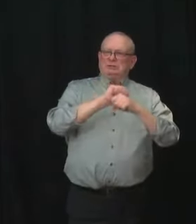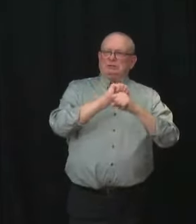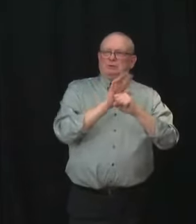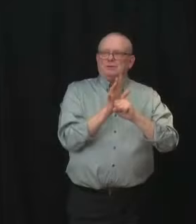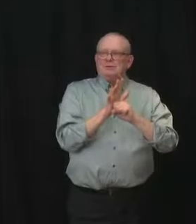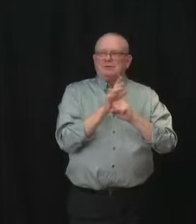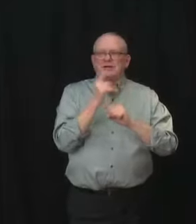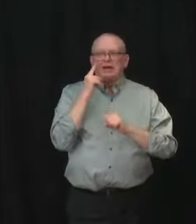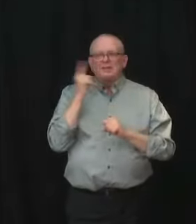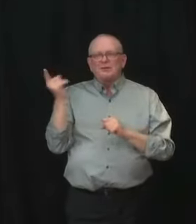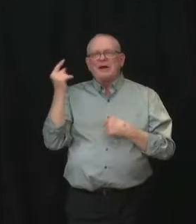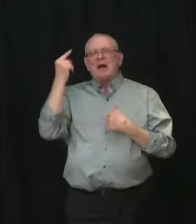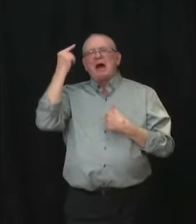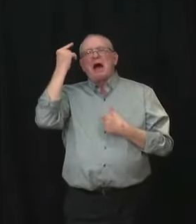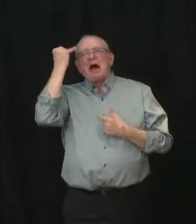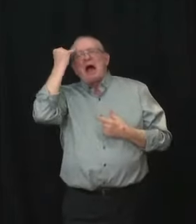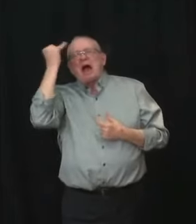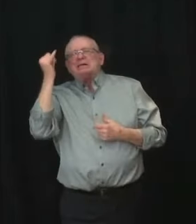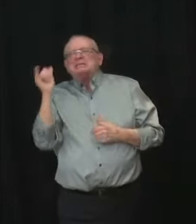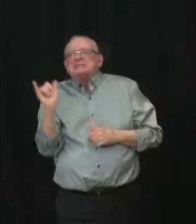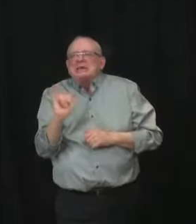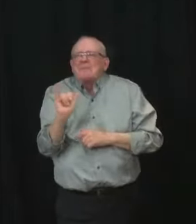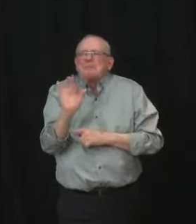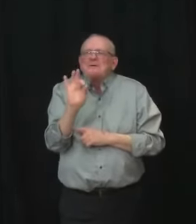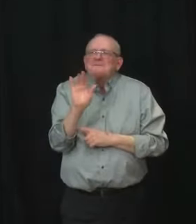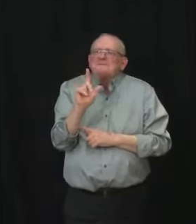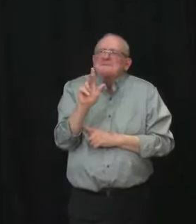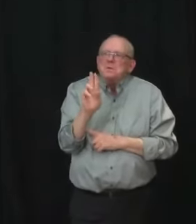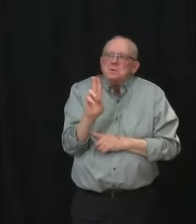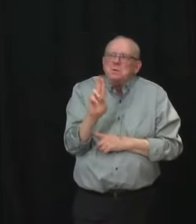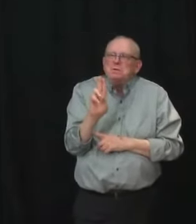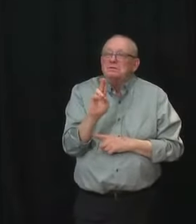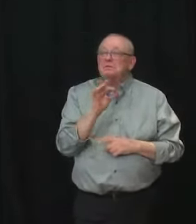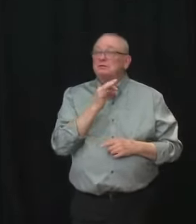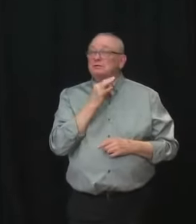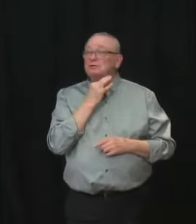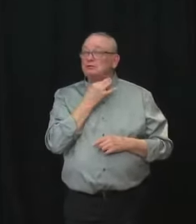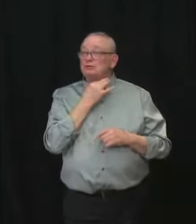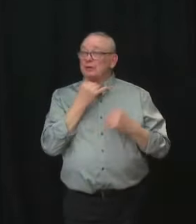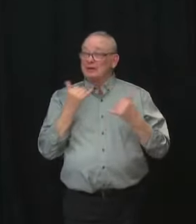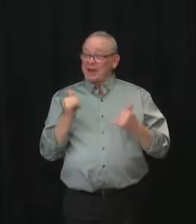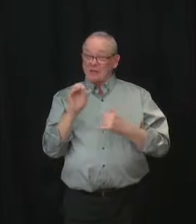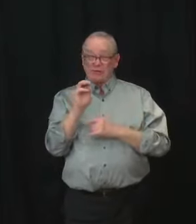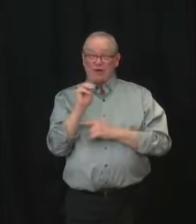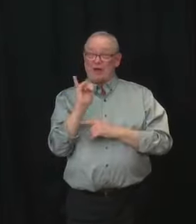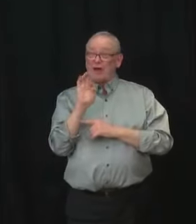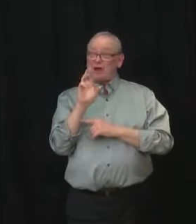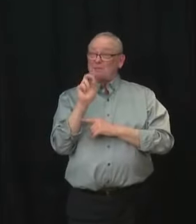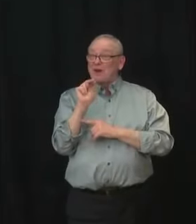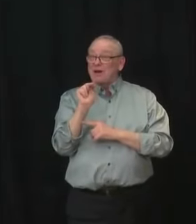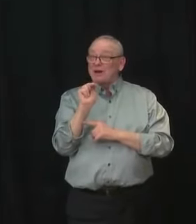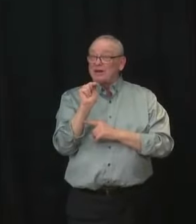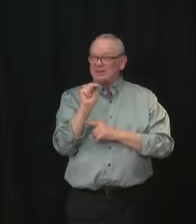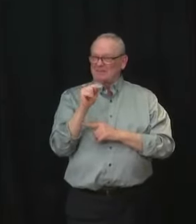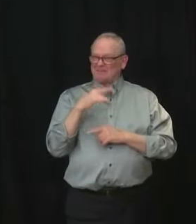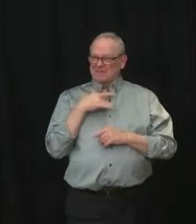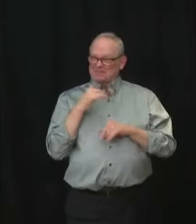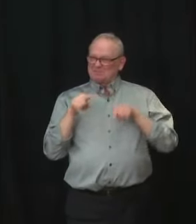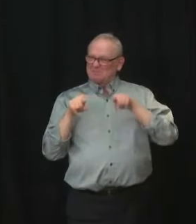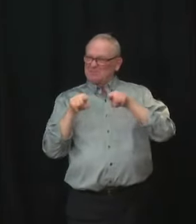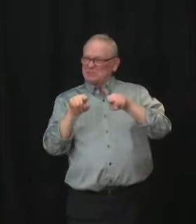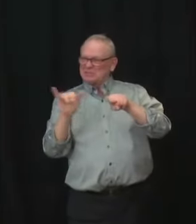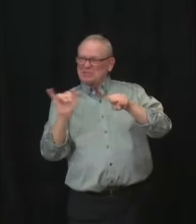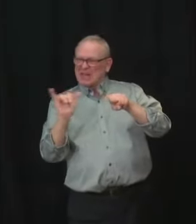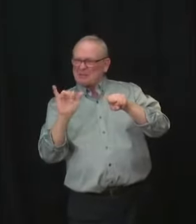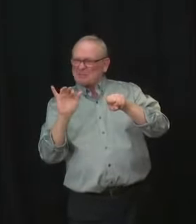Um, is that changed with Omicron? Is the risk, have we seen a greater risk for children than in the past?